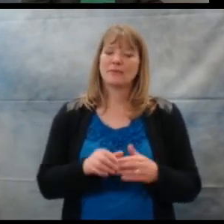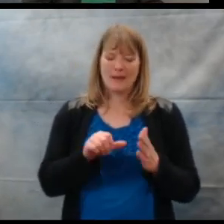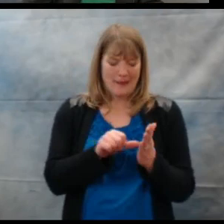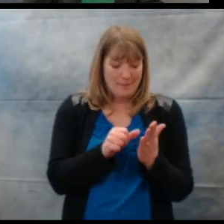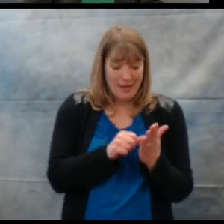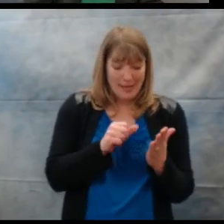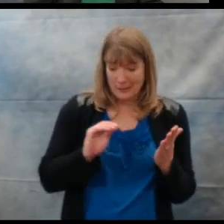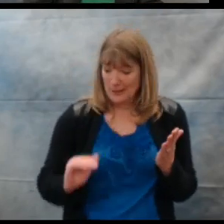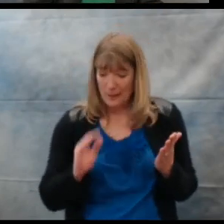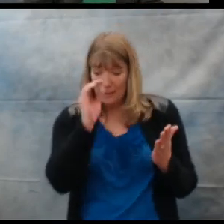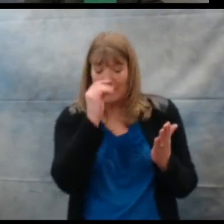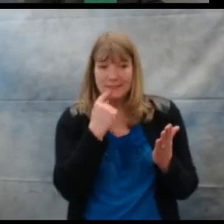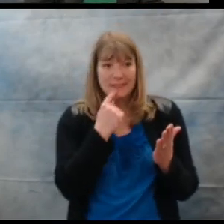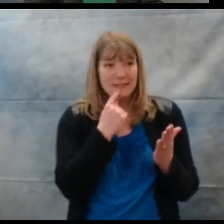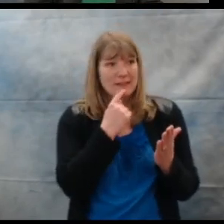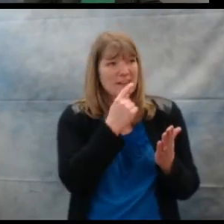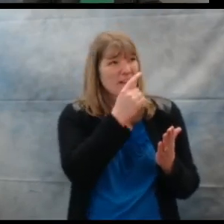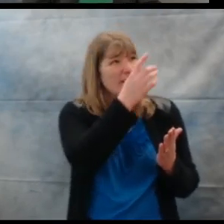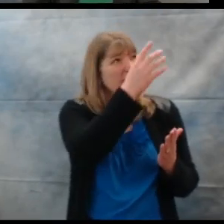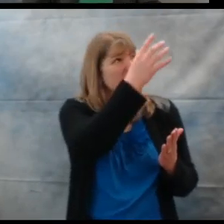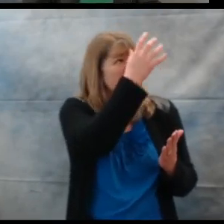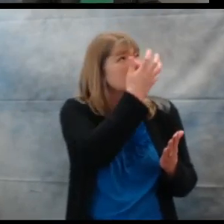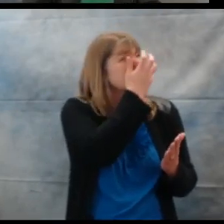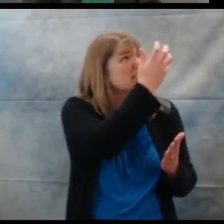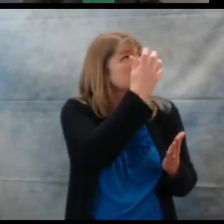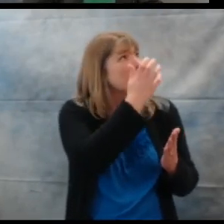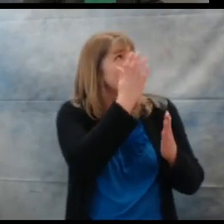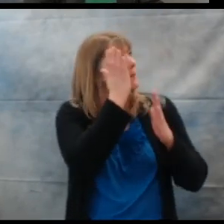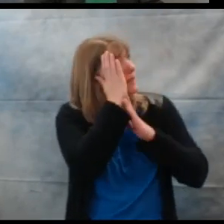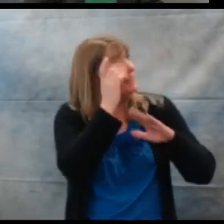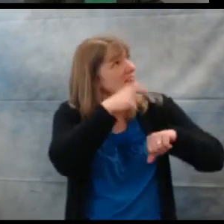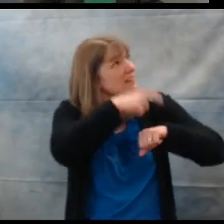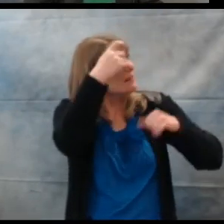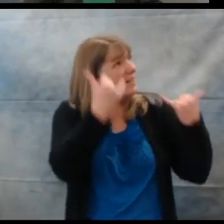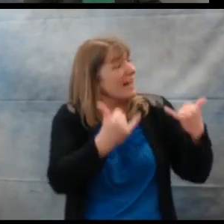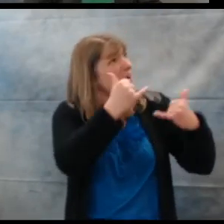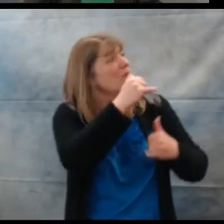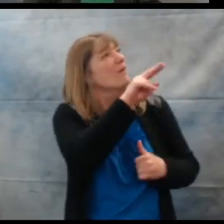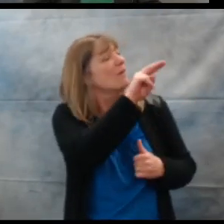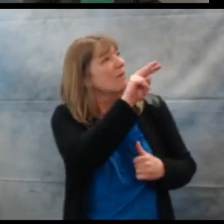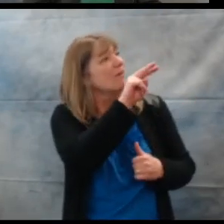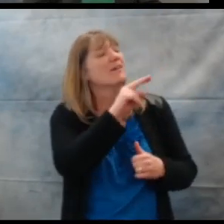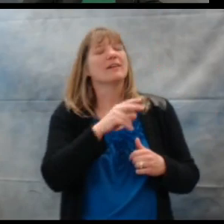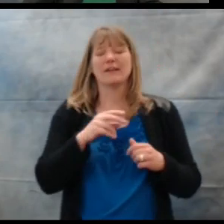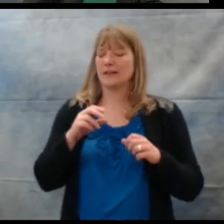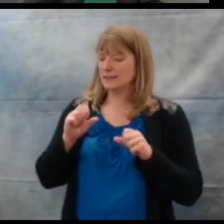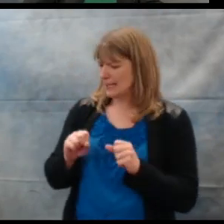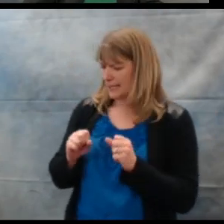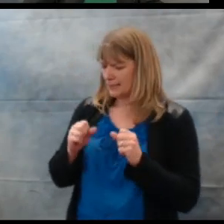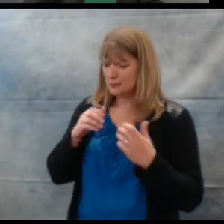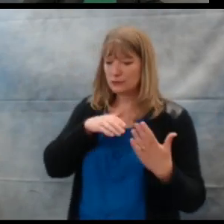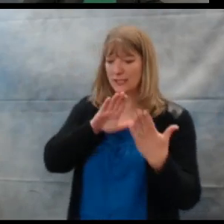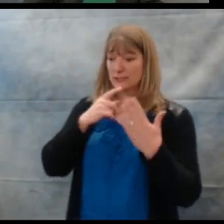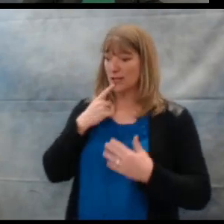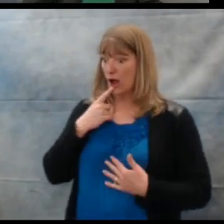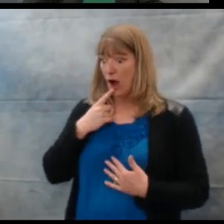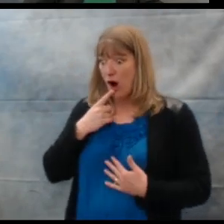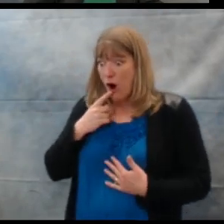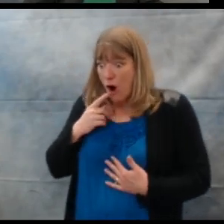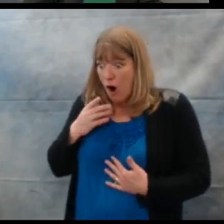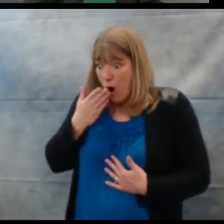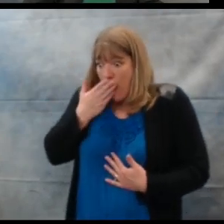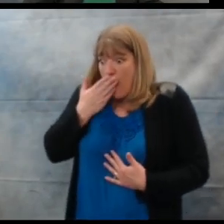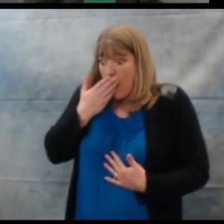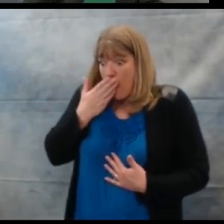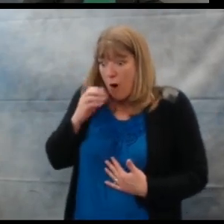On the page where the little boy hears his father finally yell bedtime now, you can use a strategy such